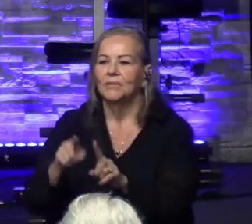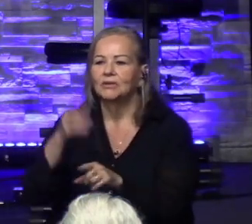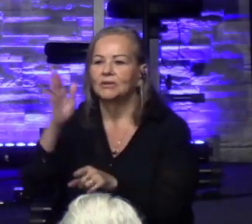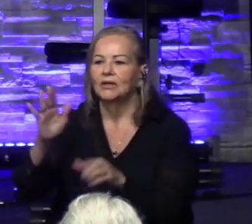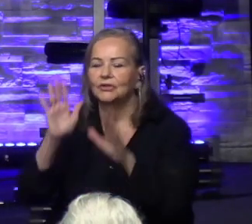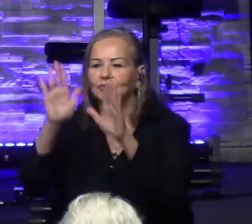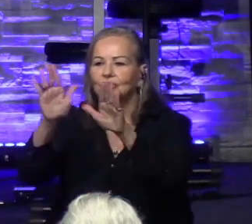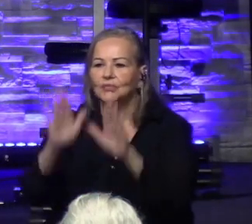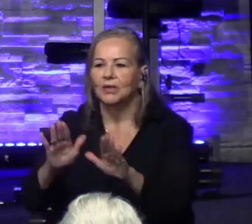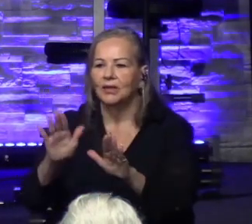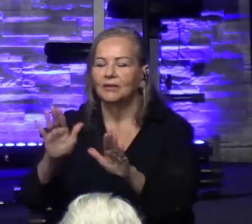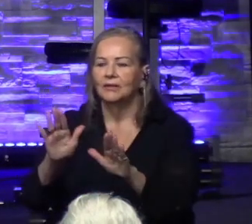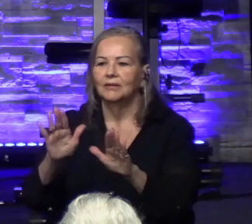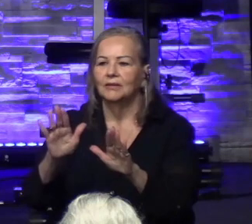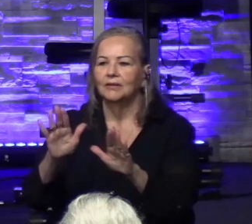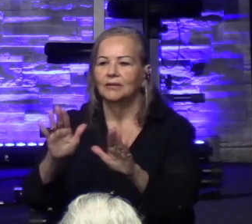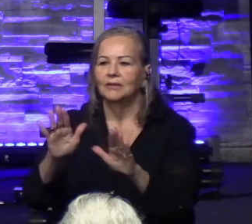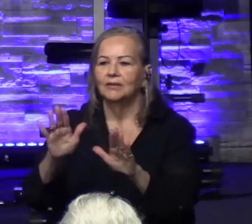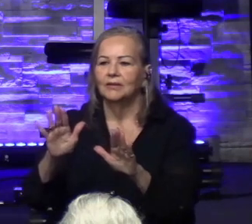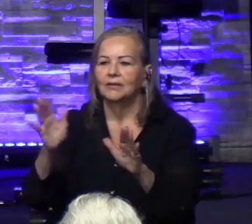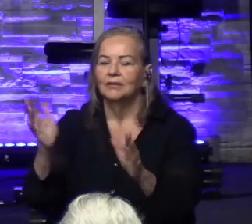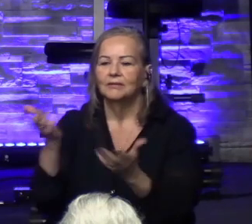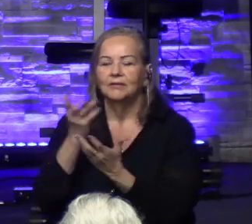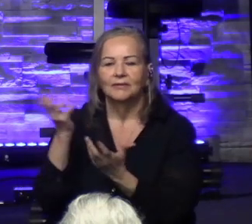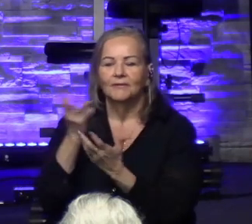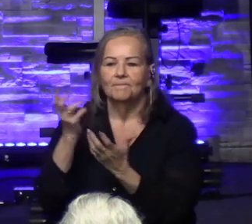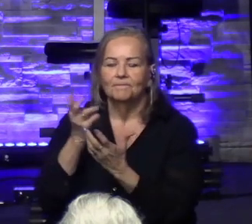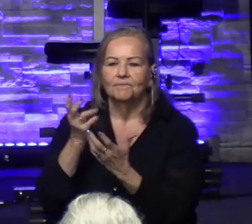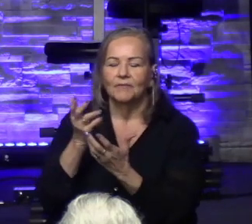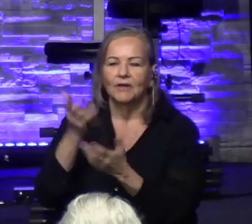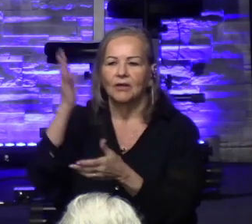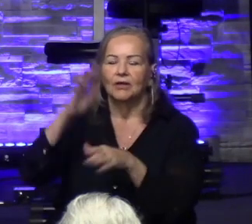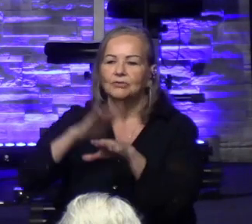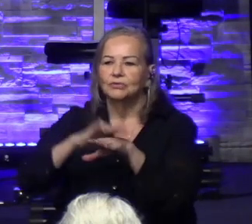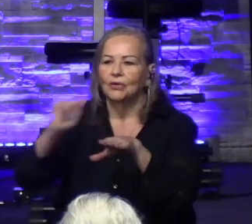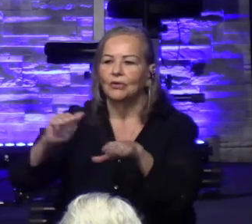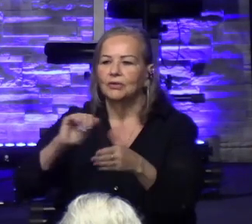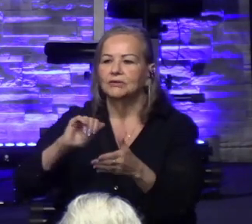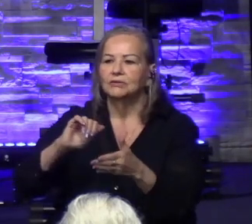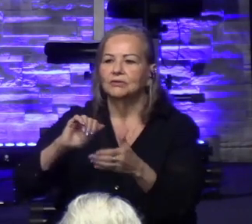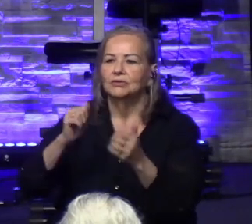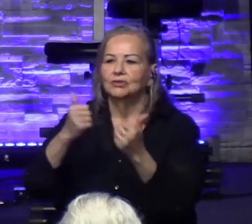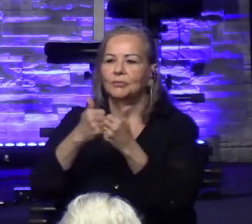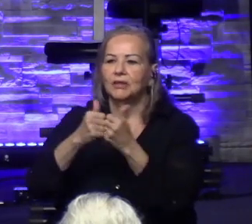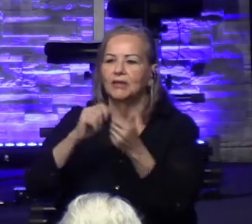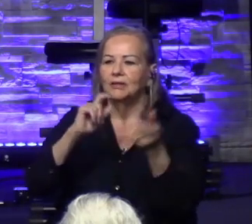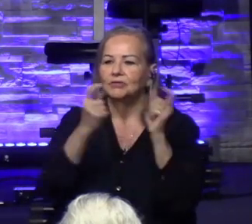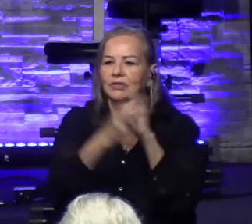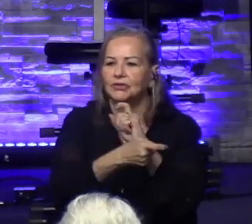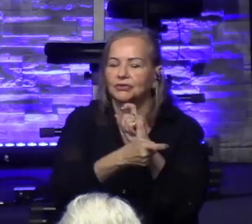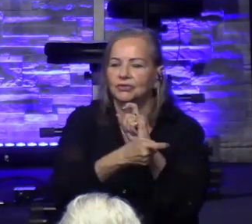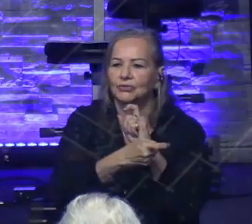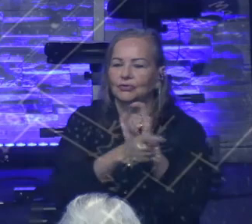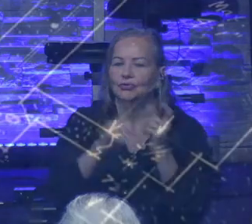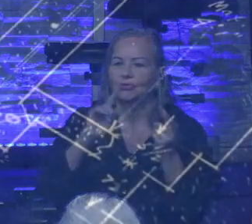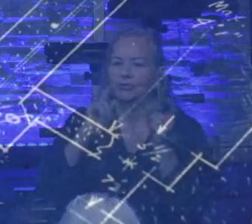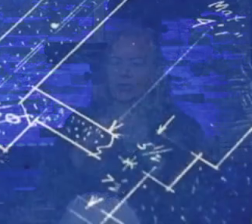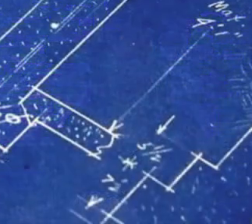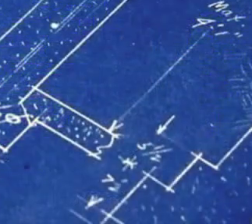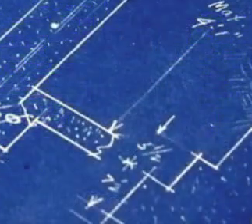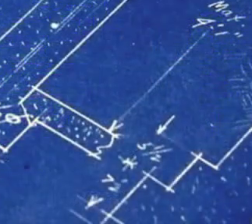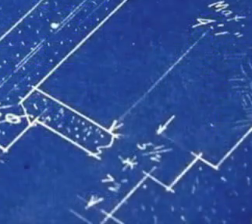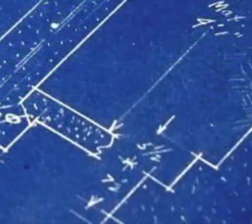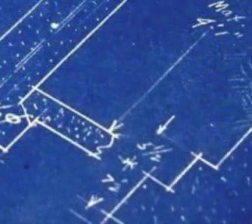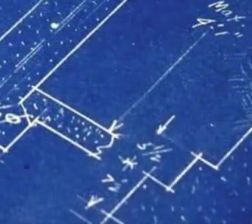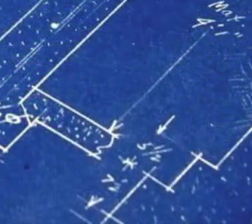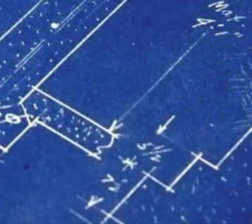us to be like St. Patrick. He's called us to be a game changer. That's my title of a message to me, is to be a game changer.